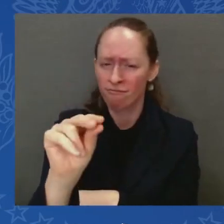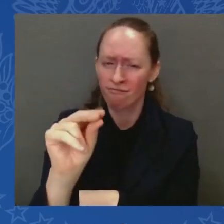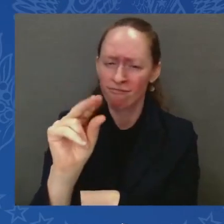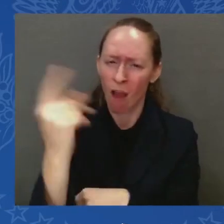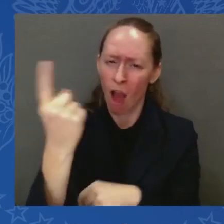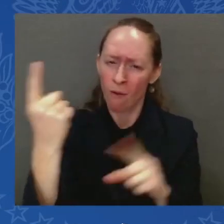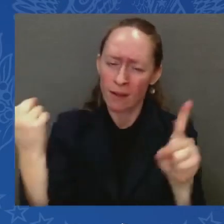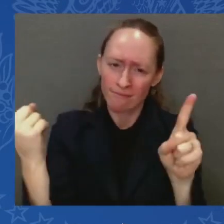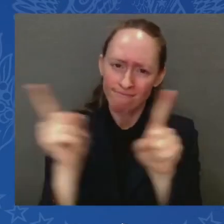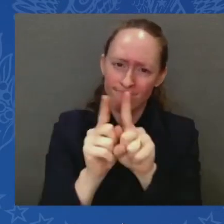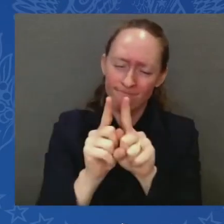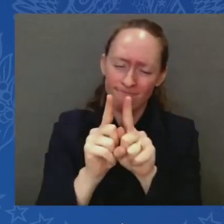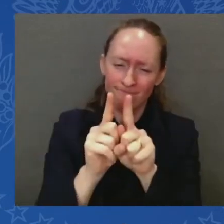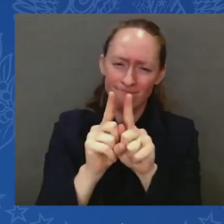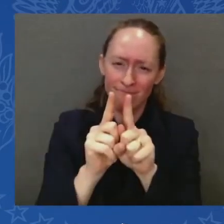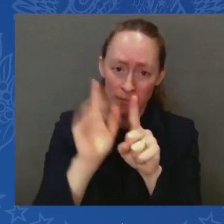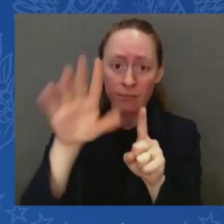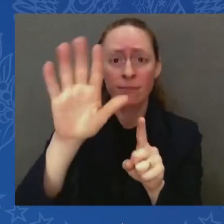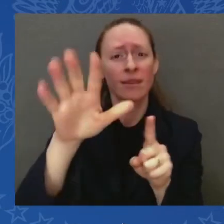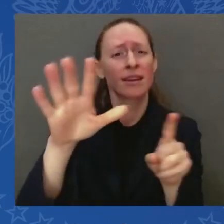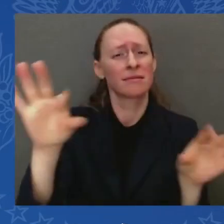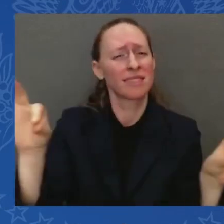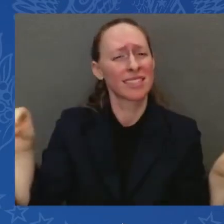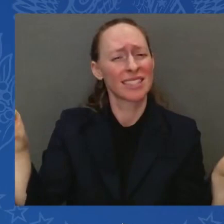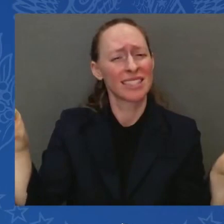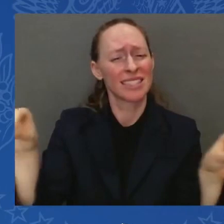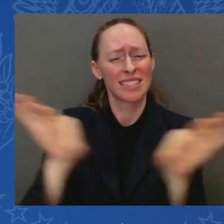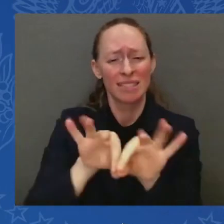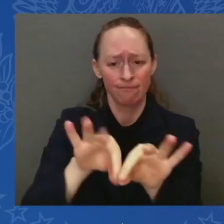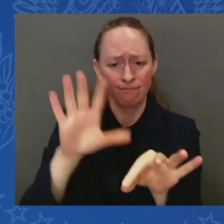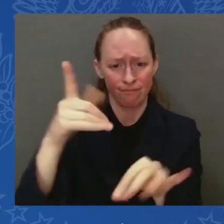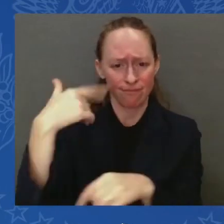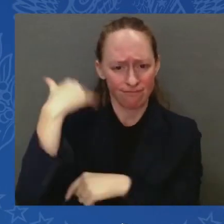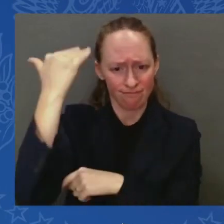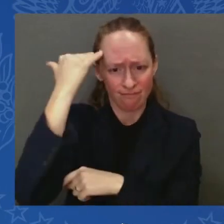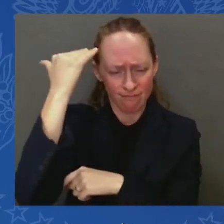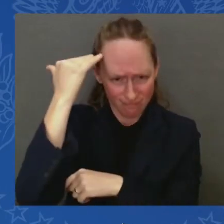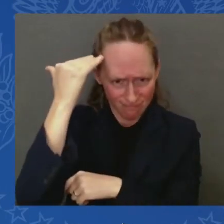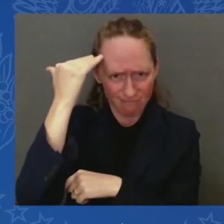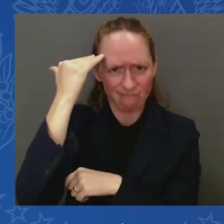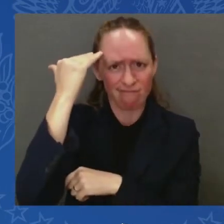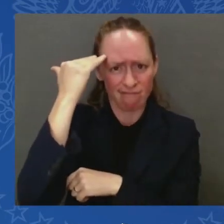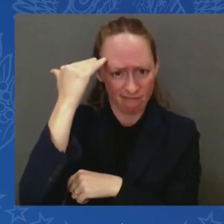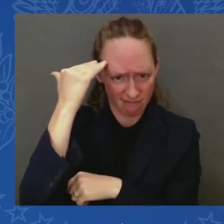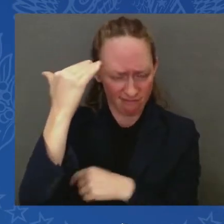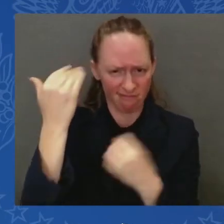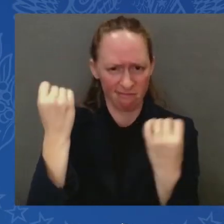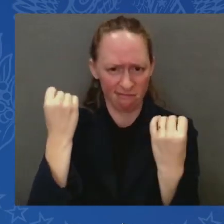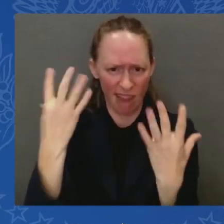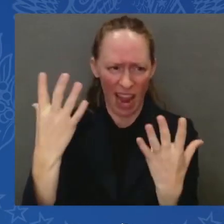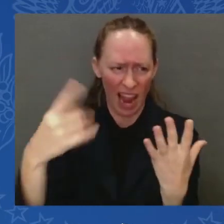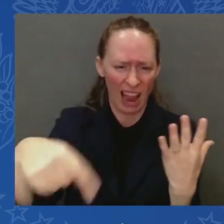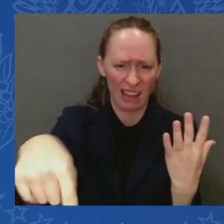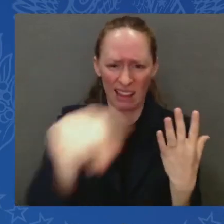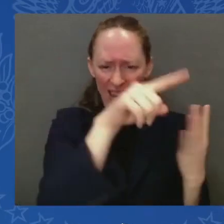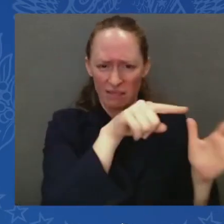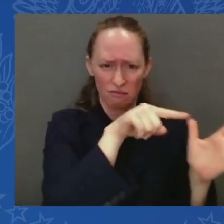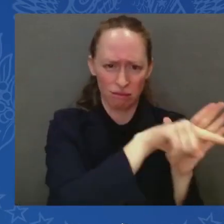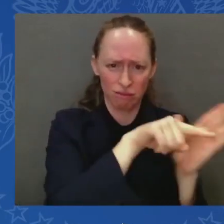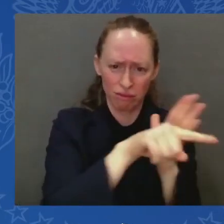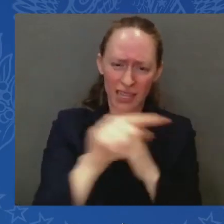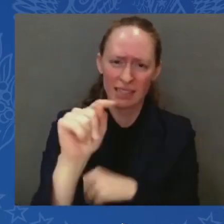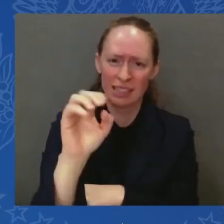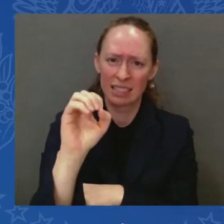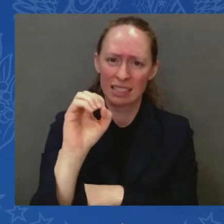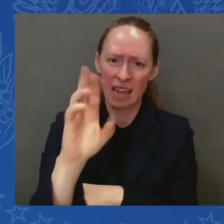the recent terrorist assault on the people of this nation has left a deep, deep wound. More than